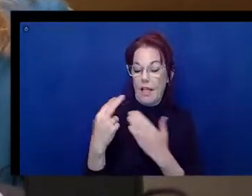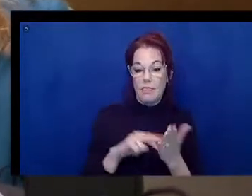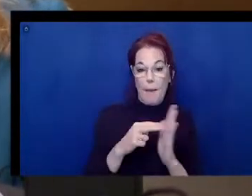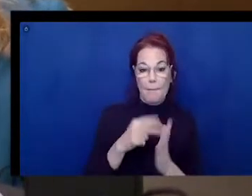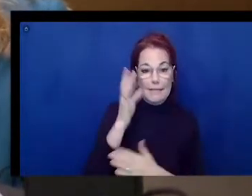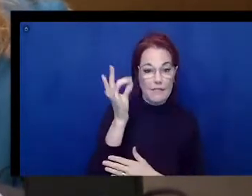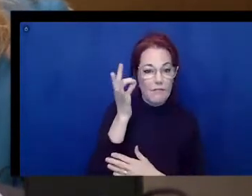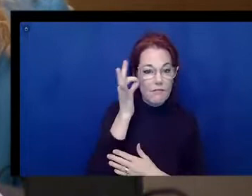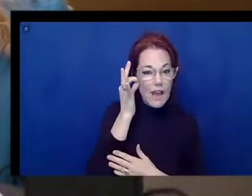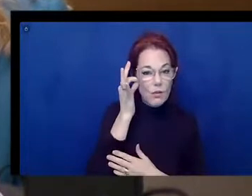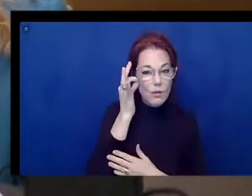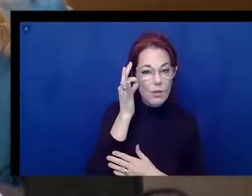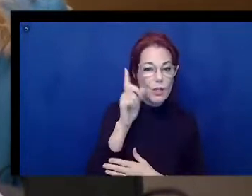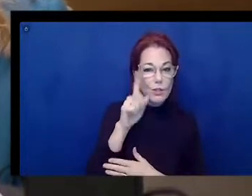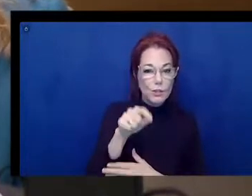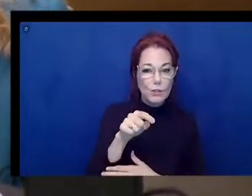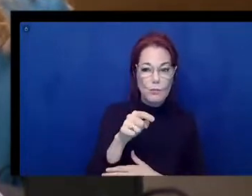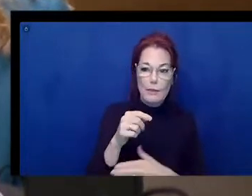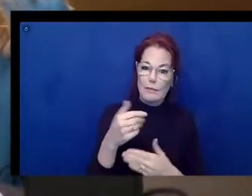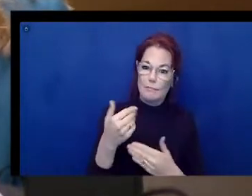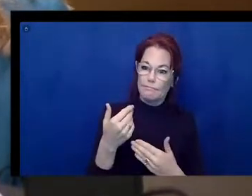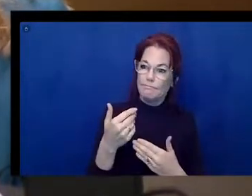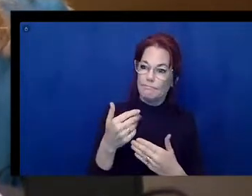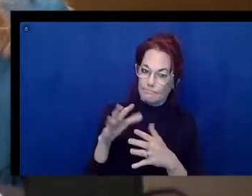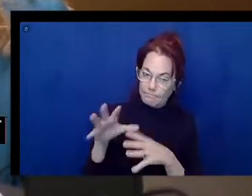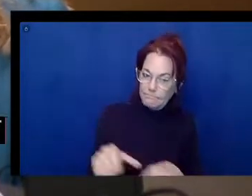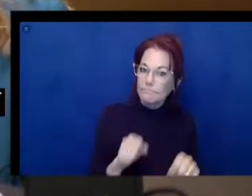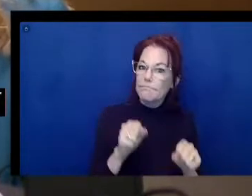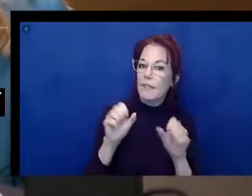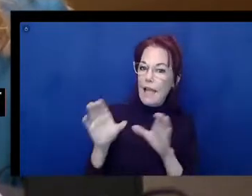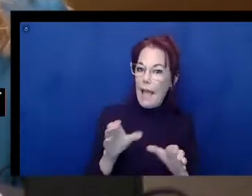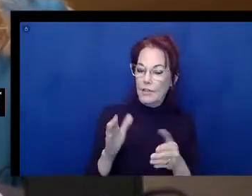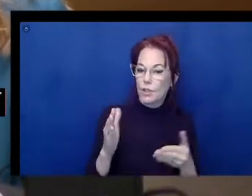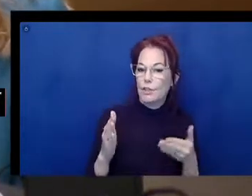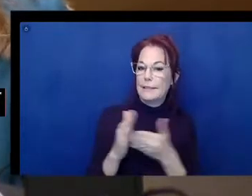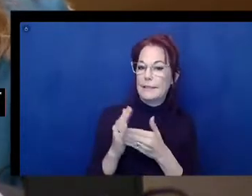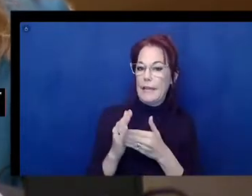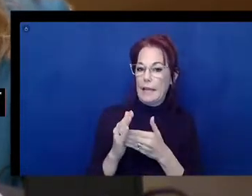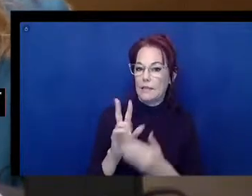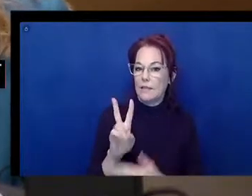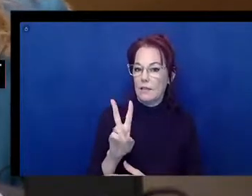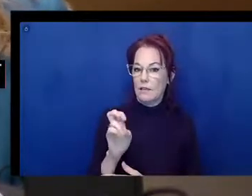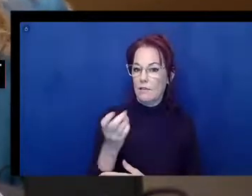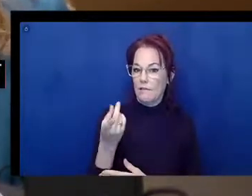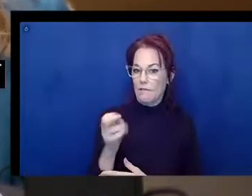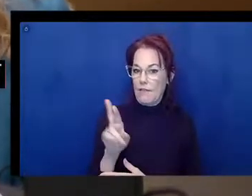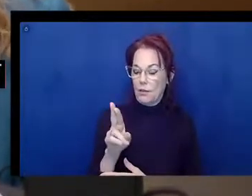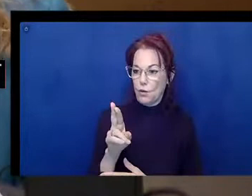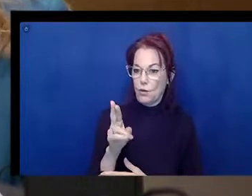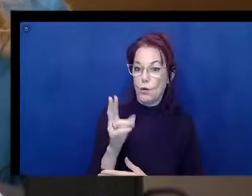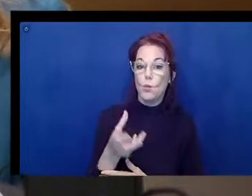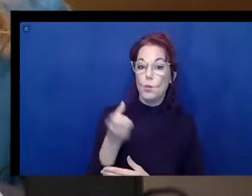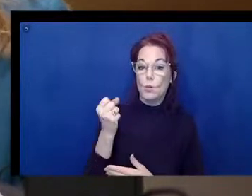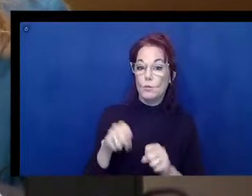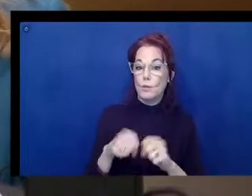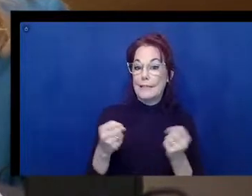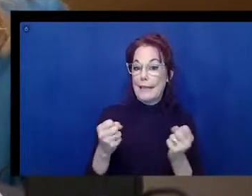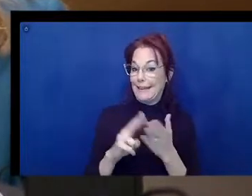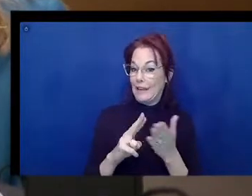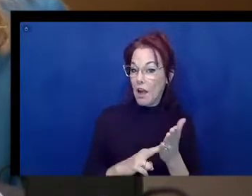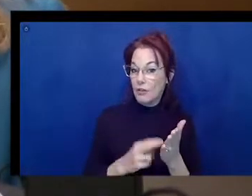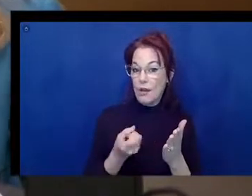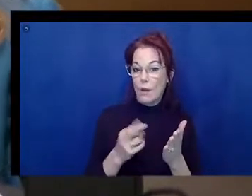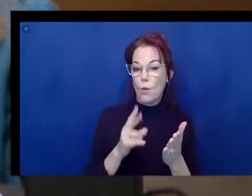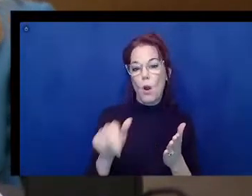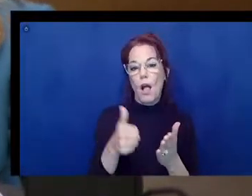vendors and to rescind contracts and take other actions. And that's not available or not clear right now in